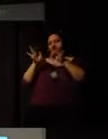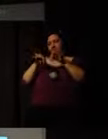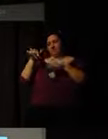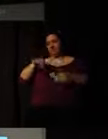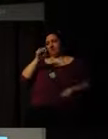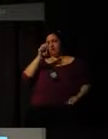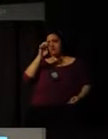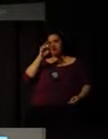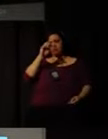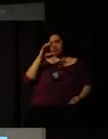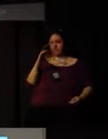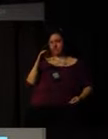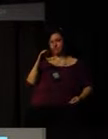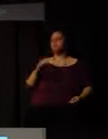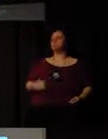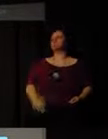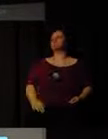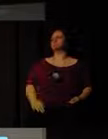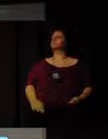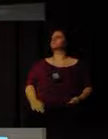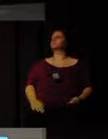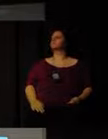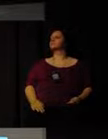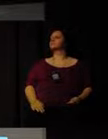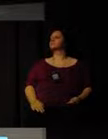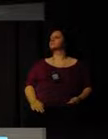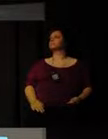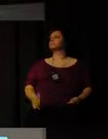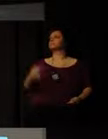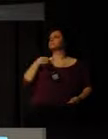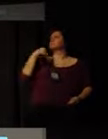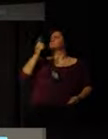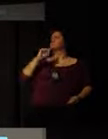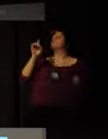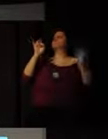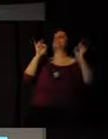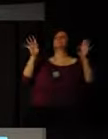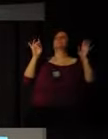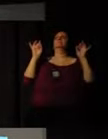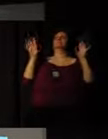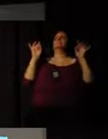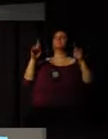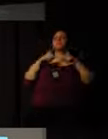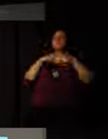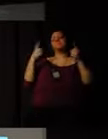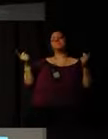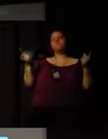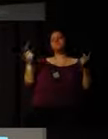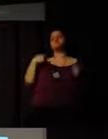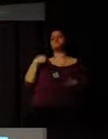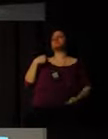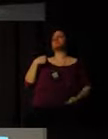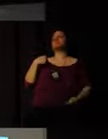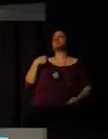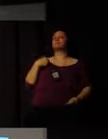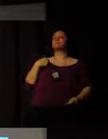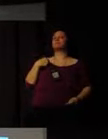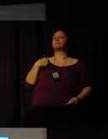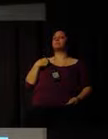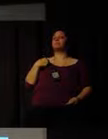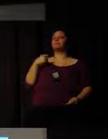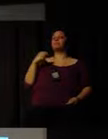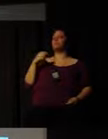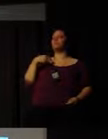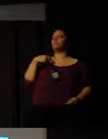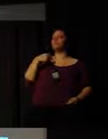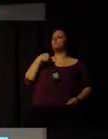so I'm not an expert in this, but I'm going to give you my best shot at this. I'm going